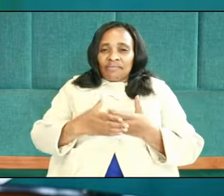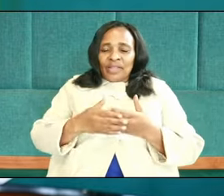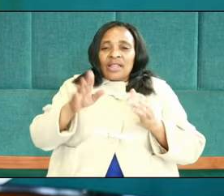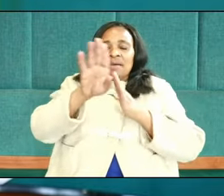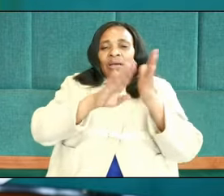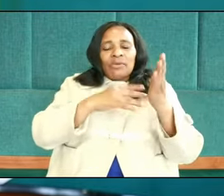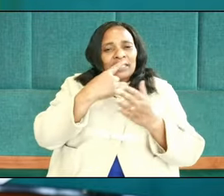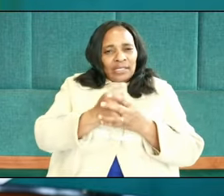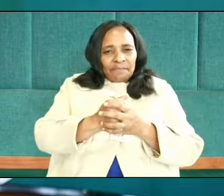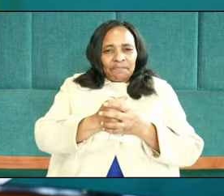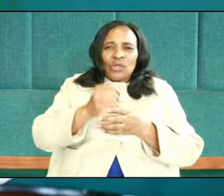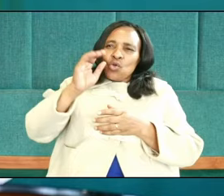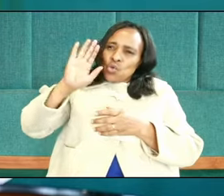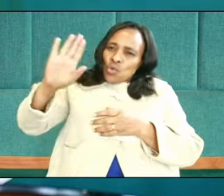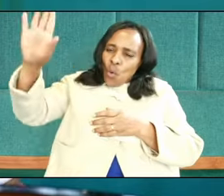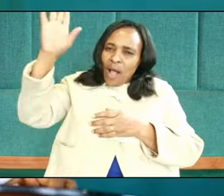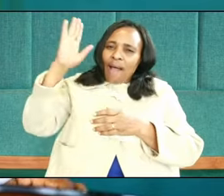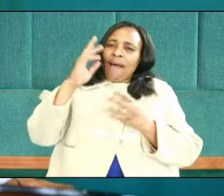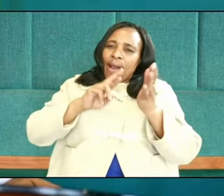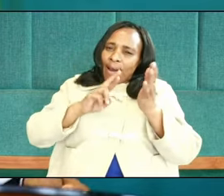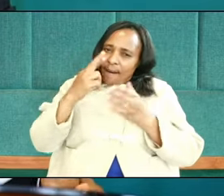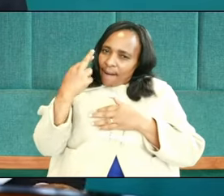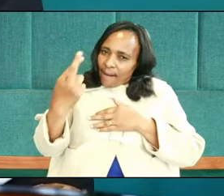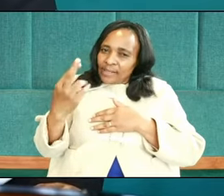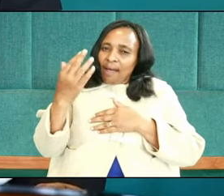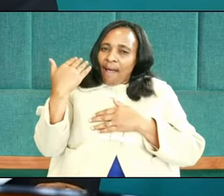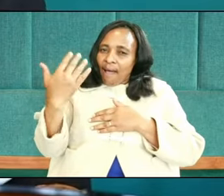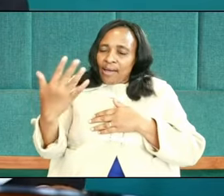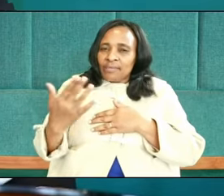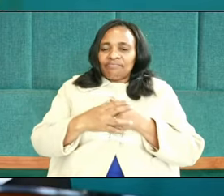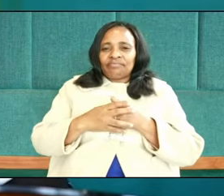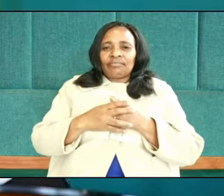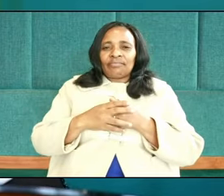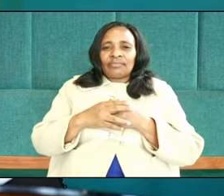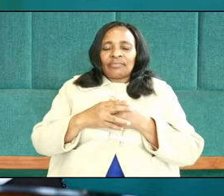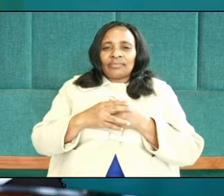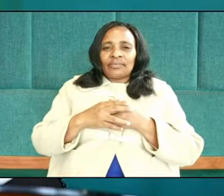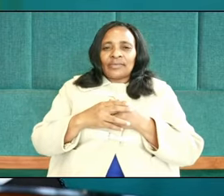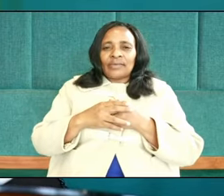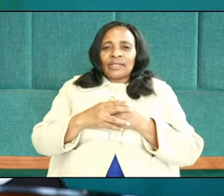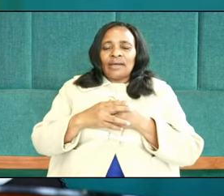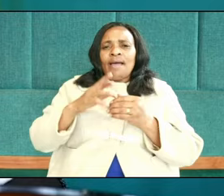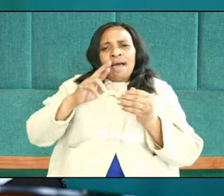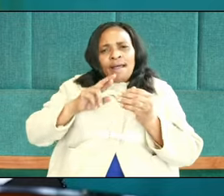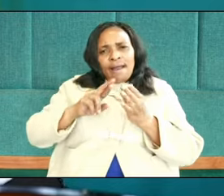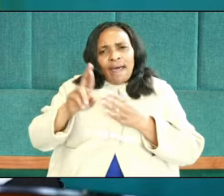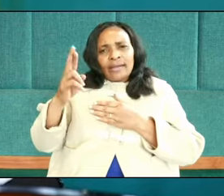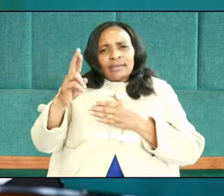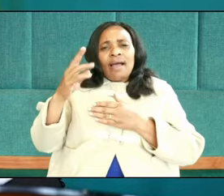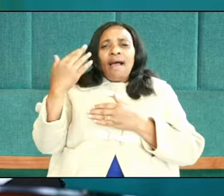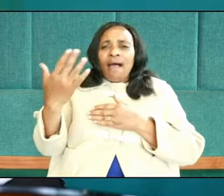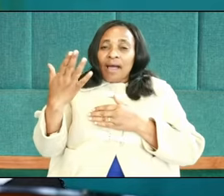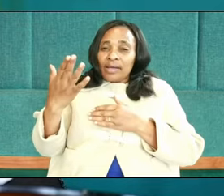says it was your right hand in the scripture, the Hebrew scripture. right hand is a